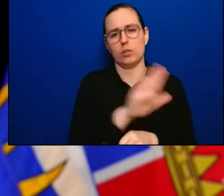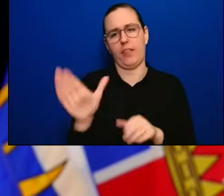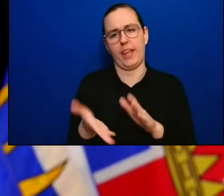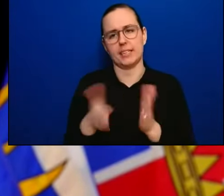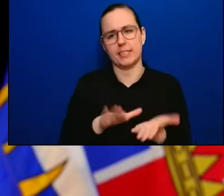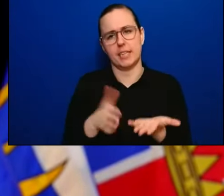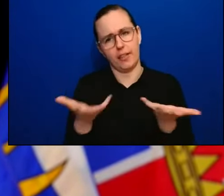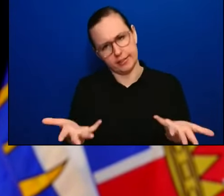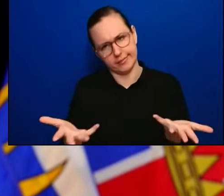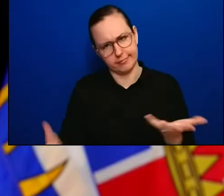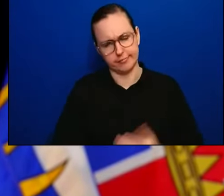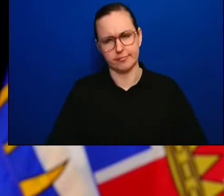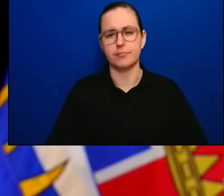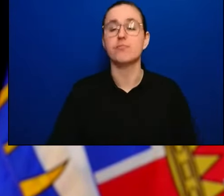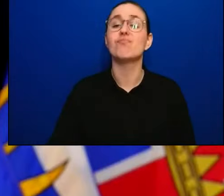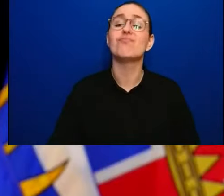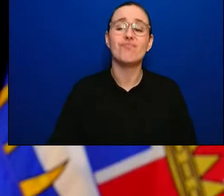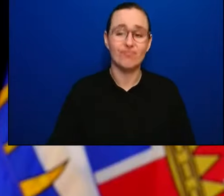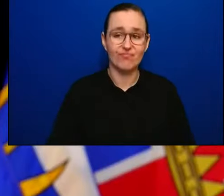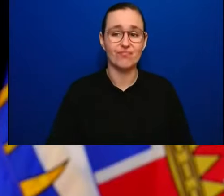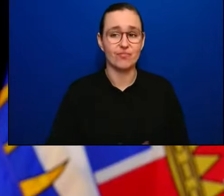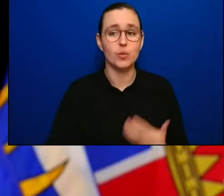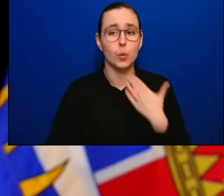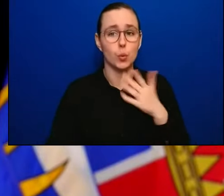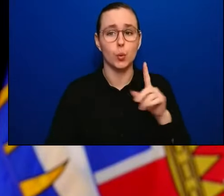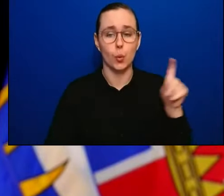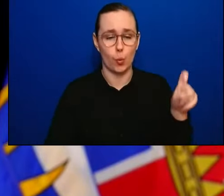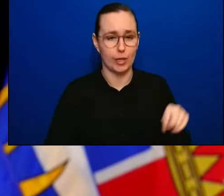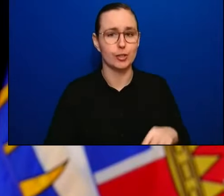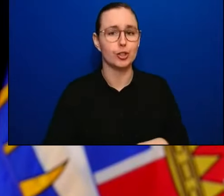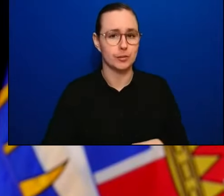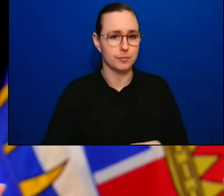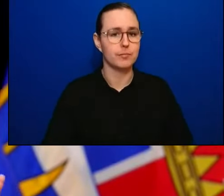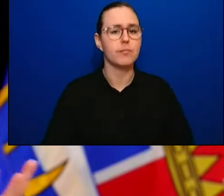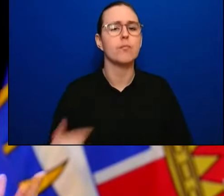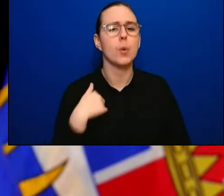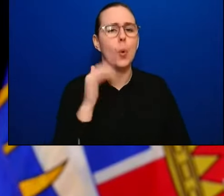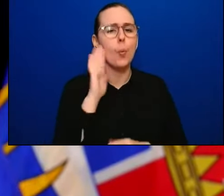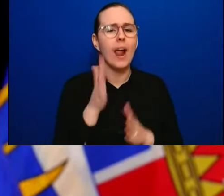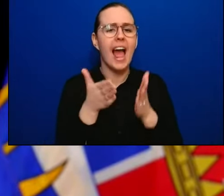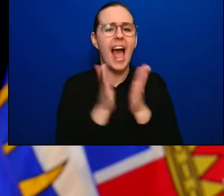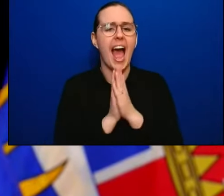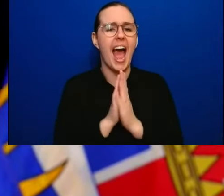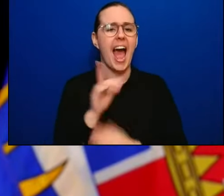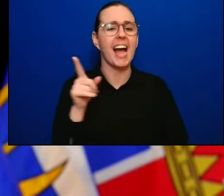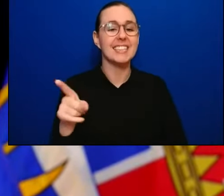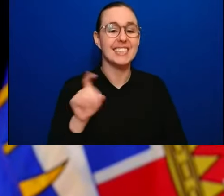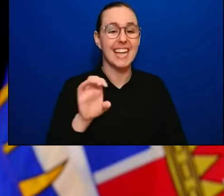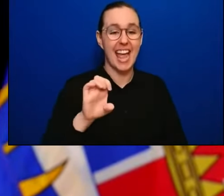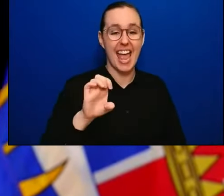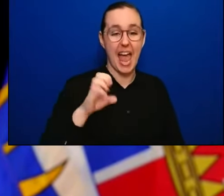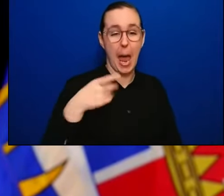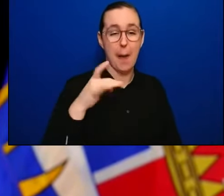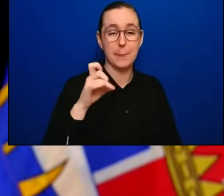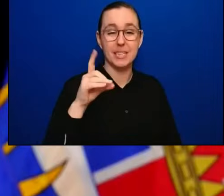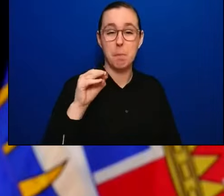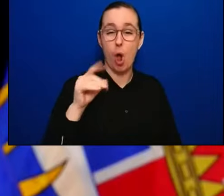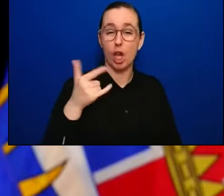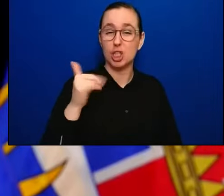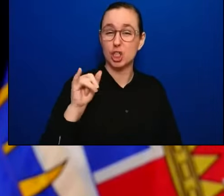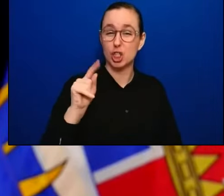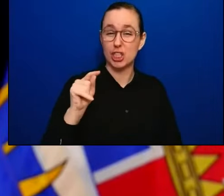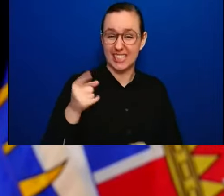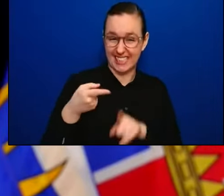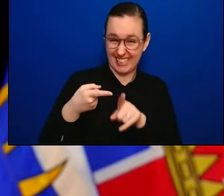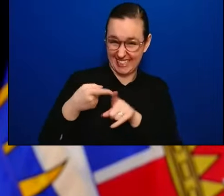our, the epidemiologist from the VCCDC to walk through it with anybody who's interested about how we're going to,